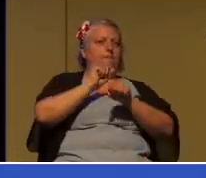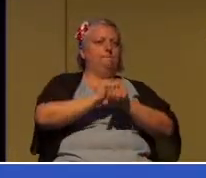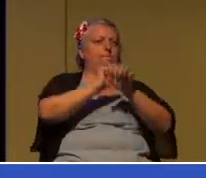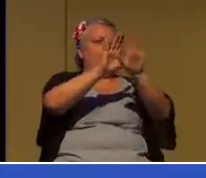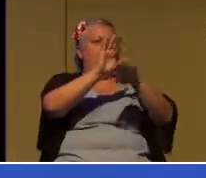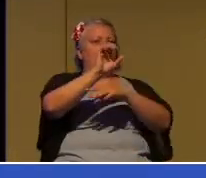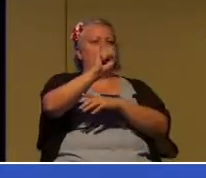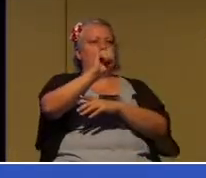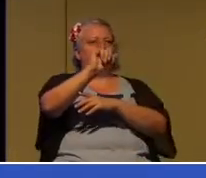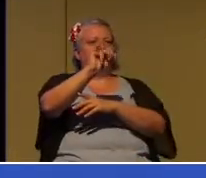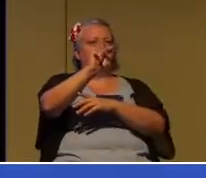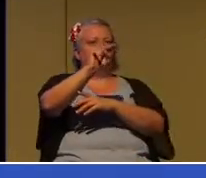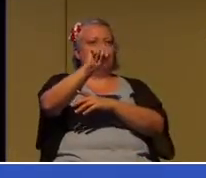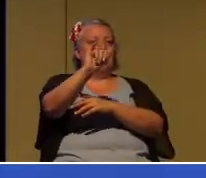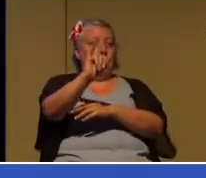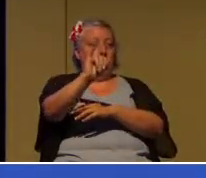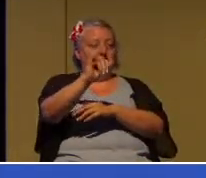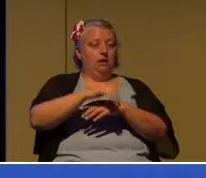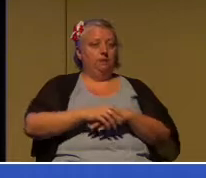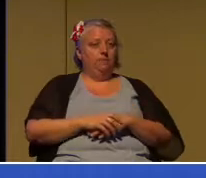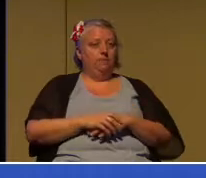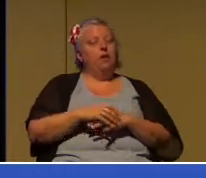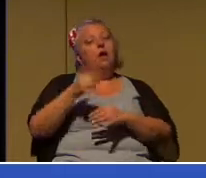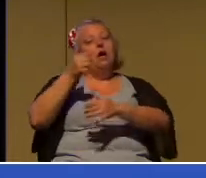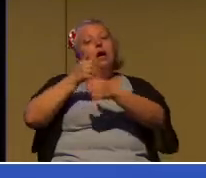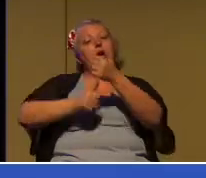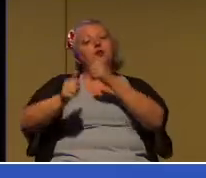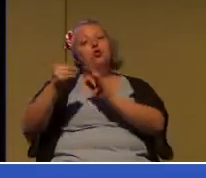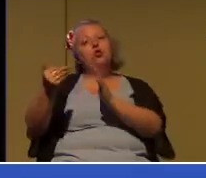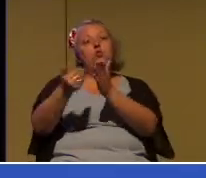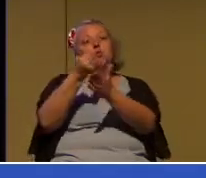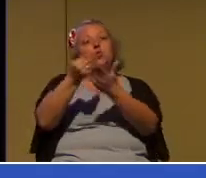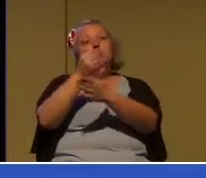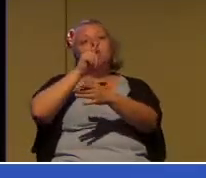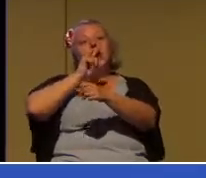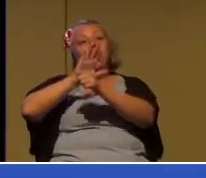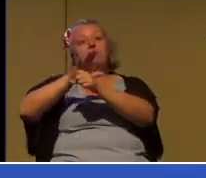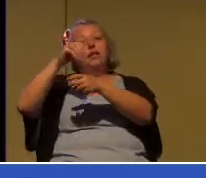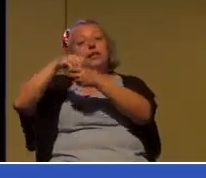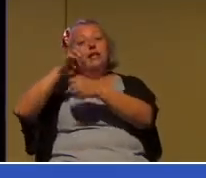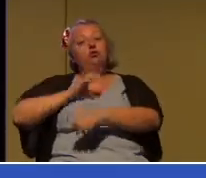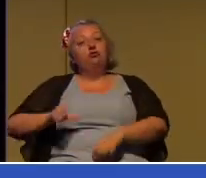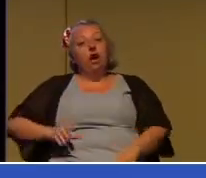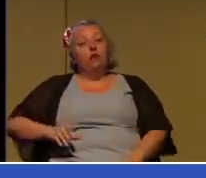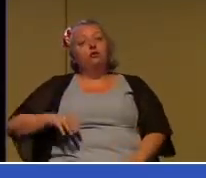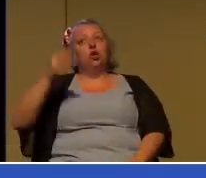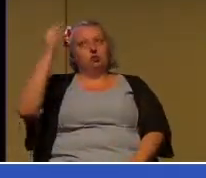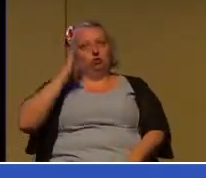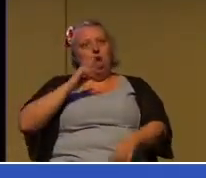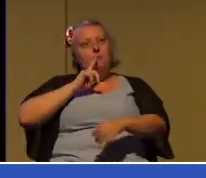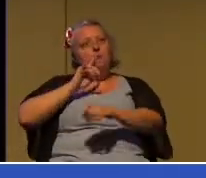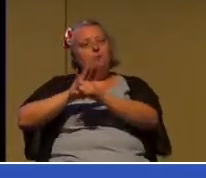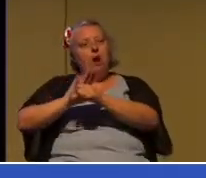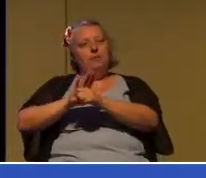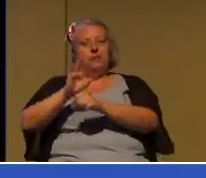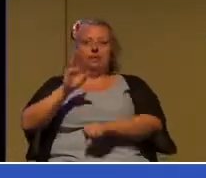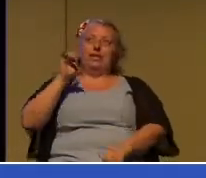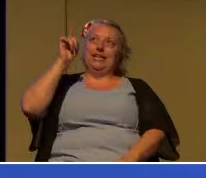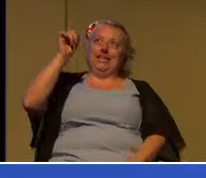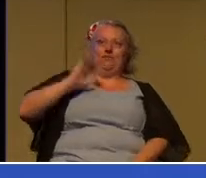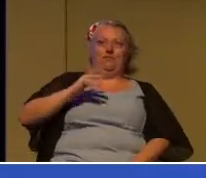Under the new covenant in Christ, God also promises to be our God and he will be our people.